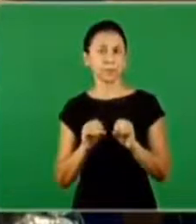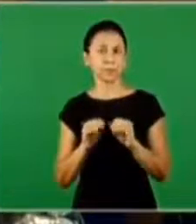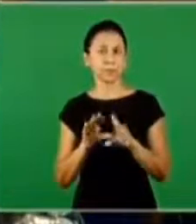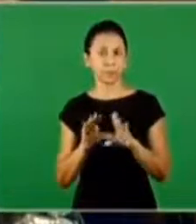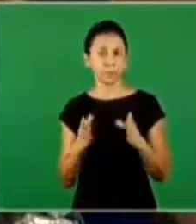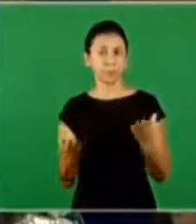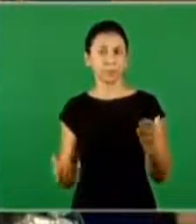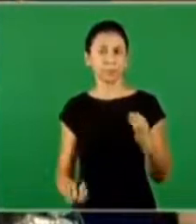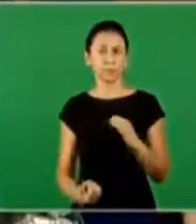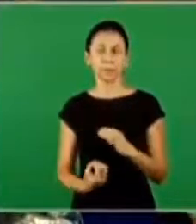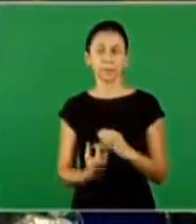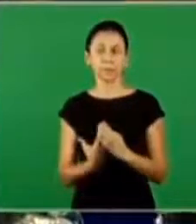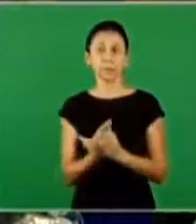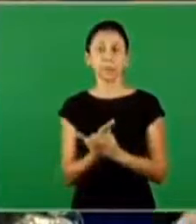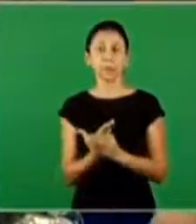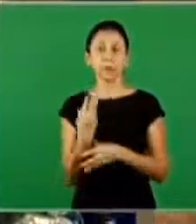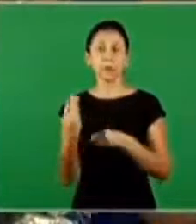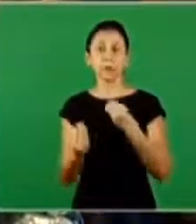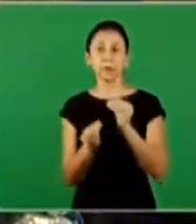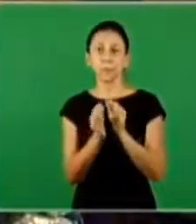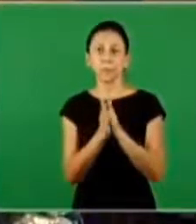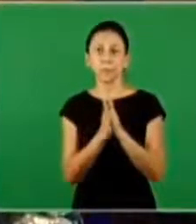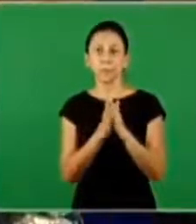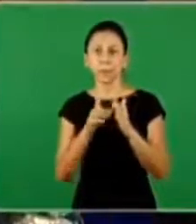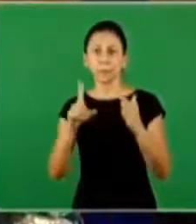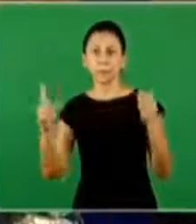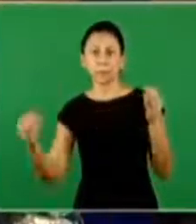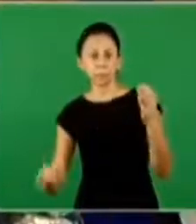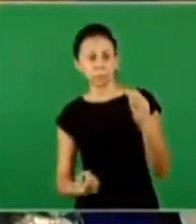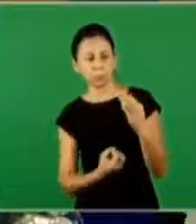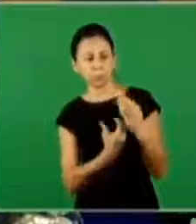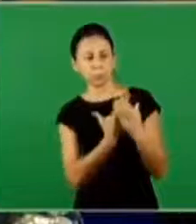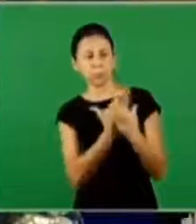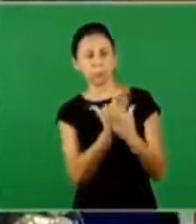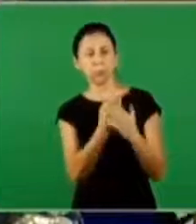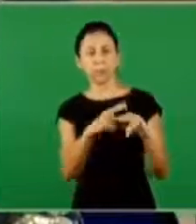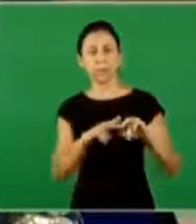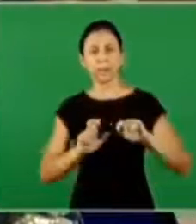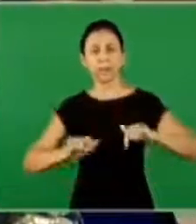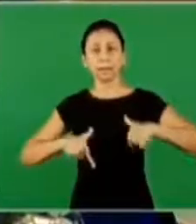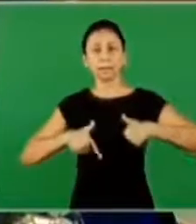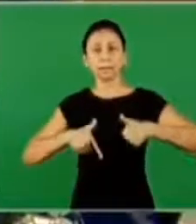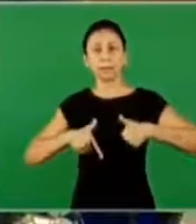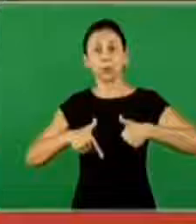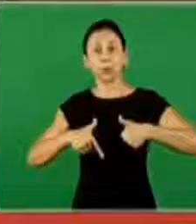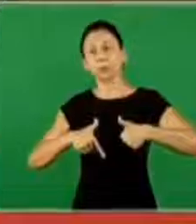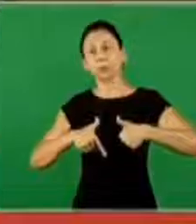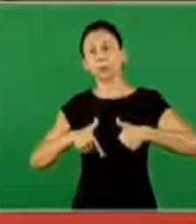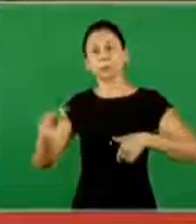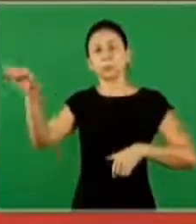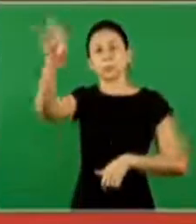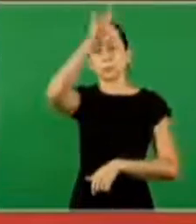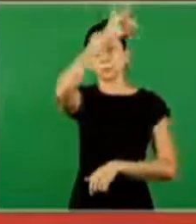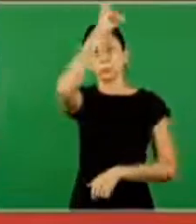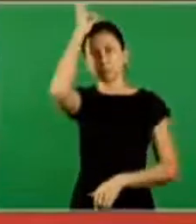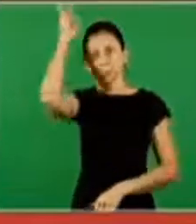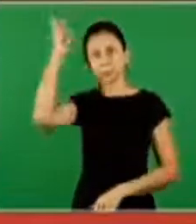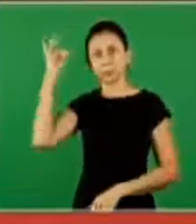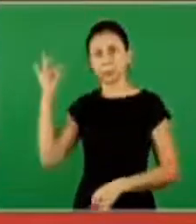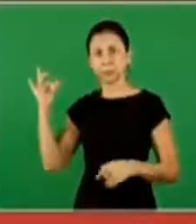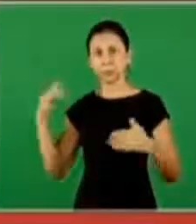that emerge from the word through the operation of the Holy Spirit in the body.